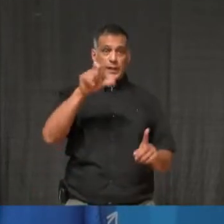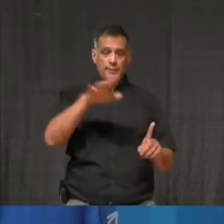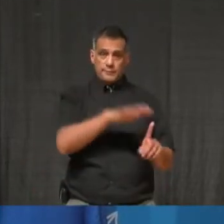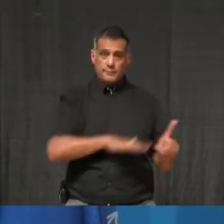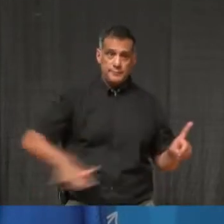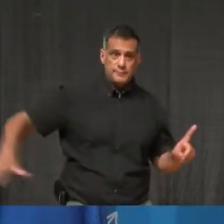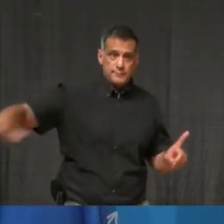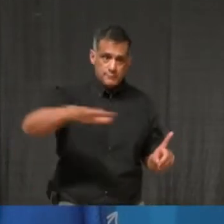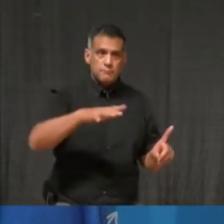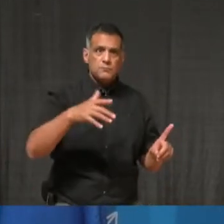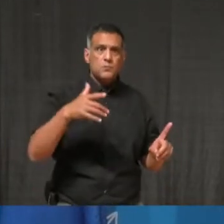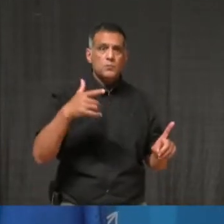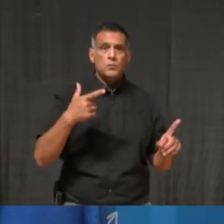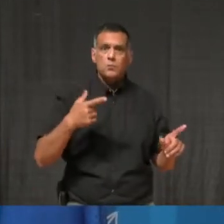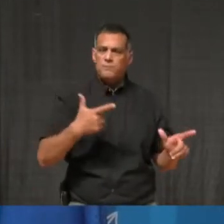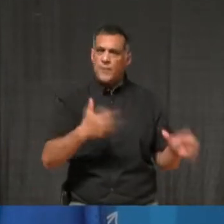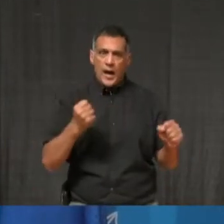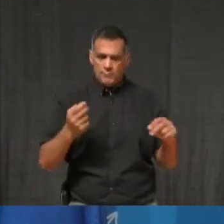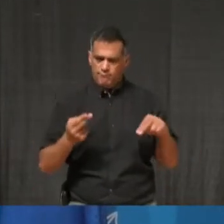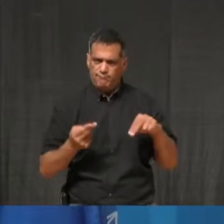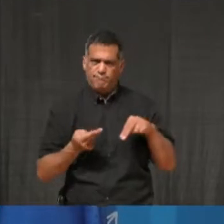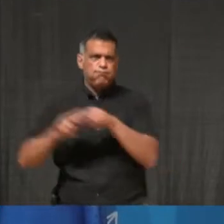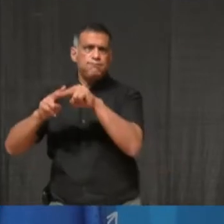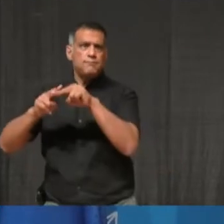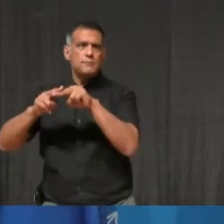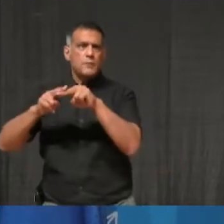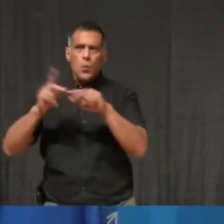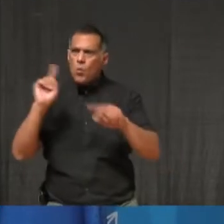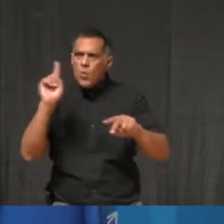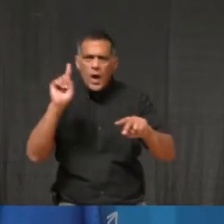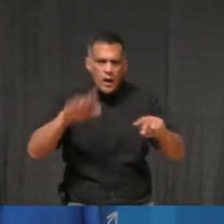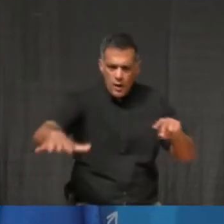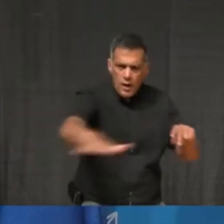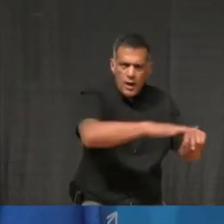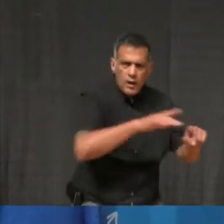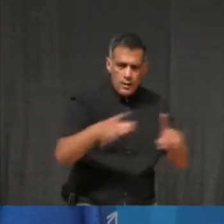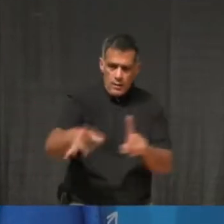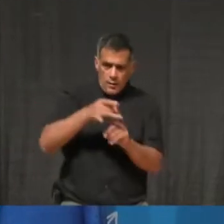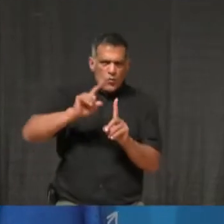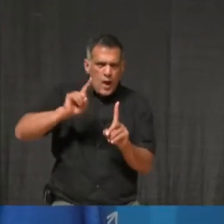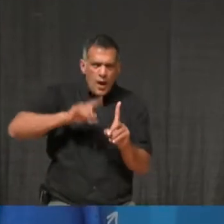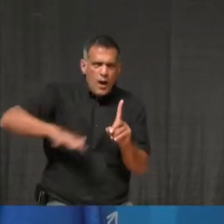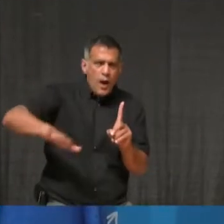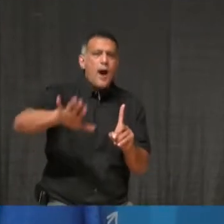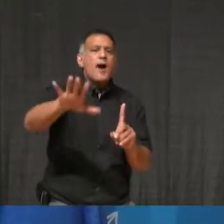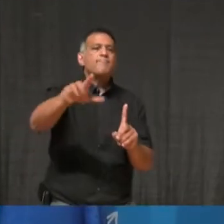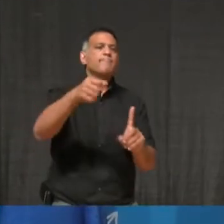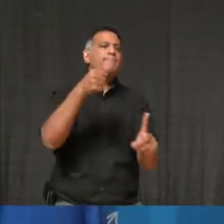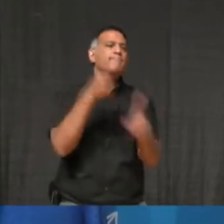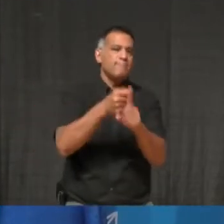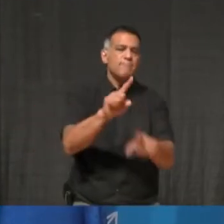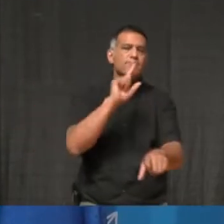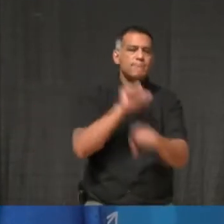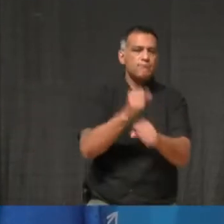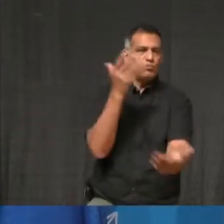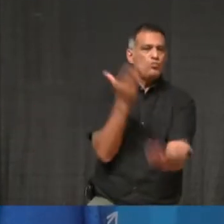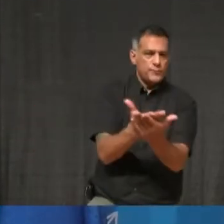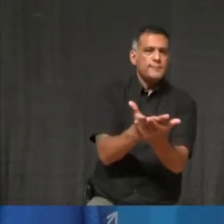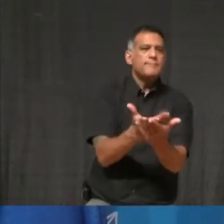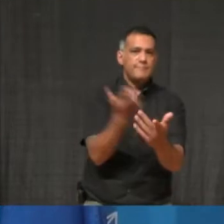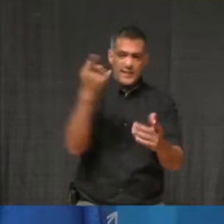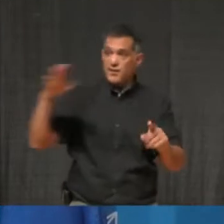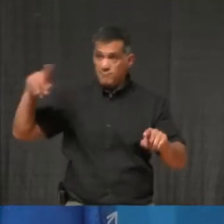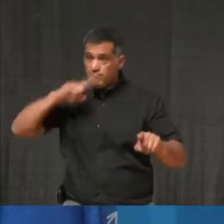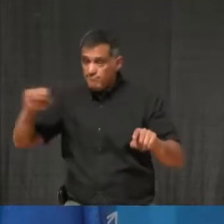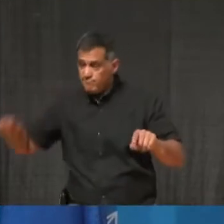beyond known chains of transmission, confirming the arrival of a second wave in our community. Some might